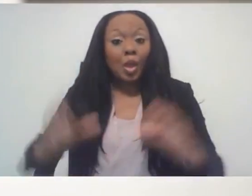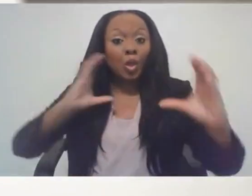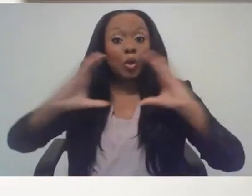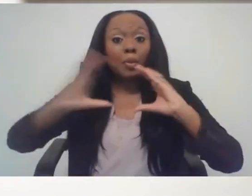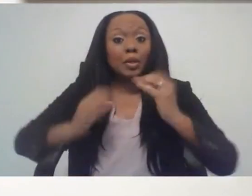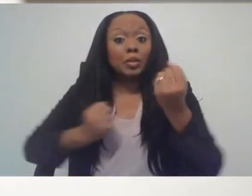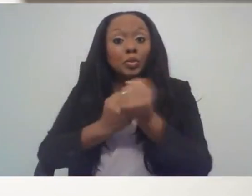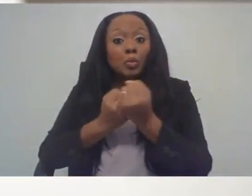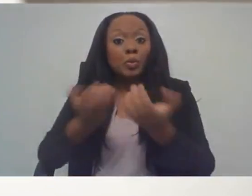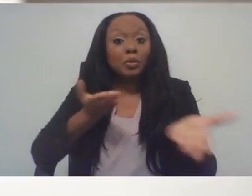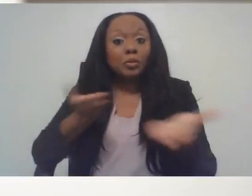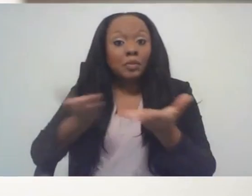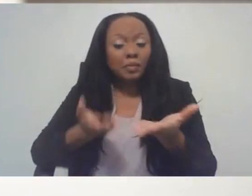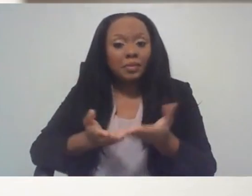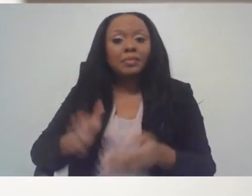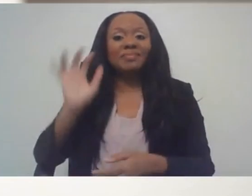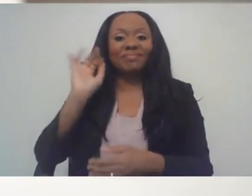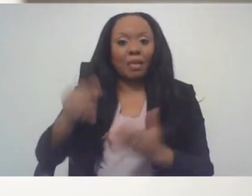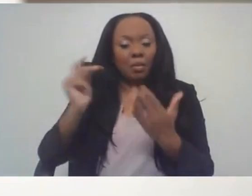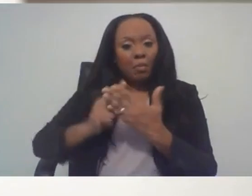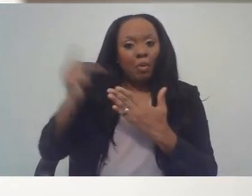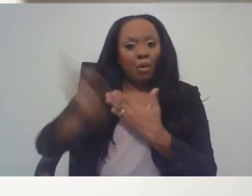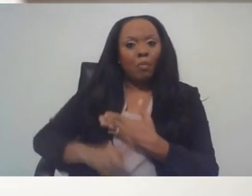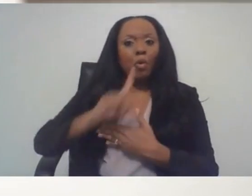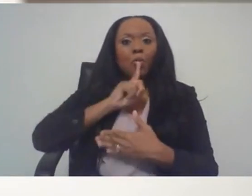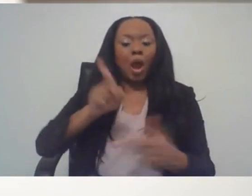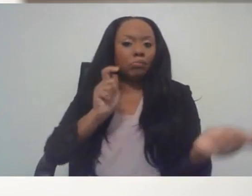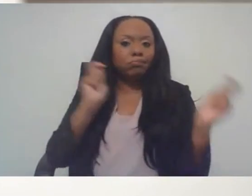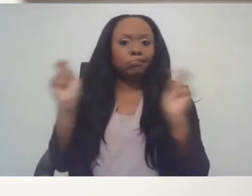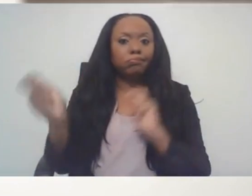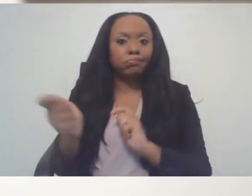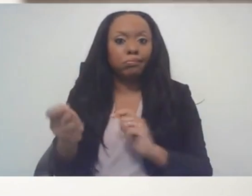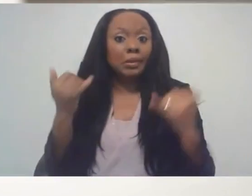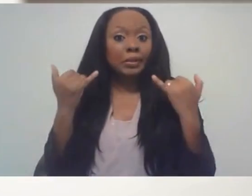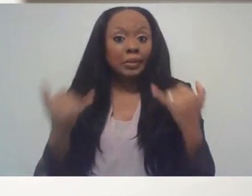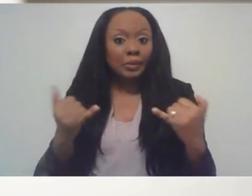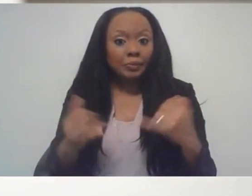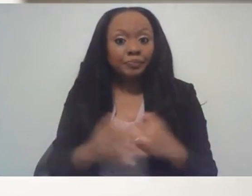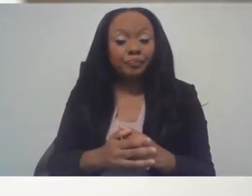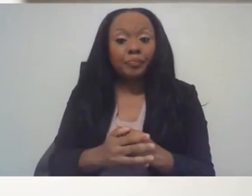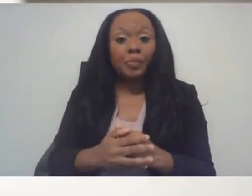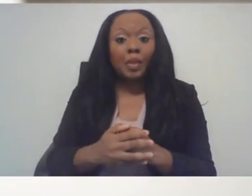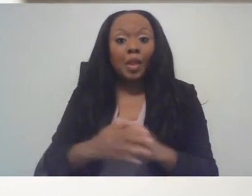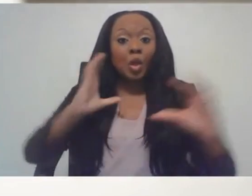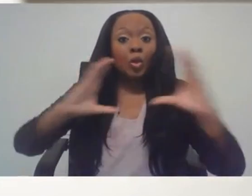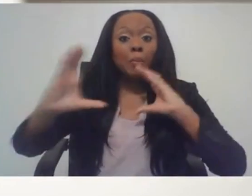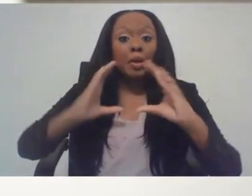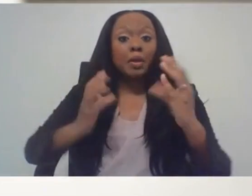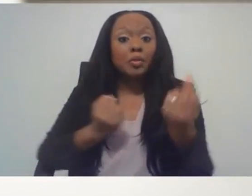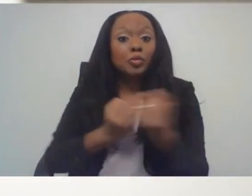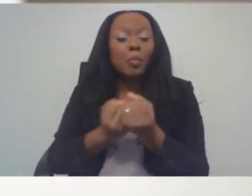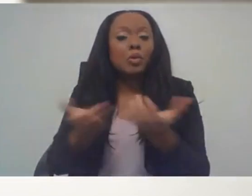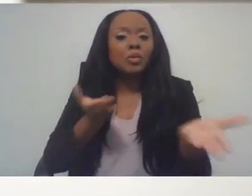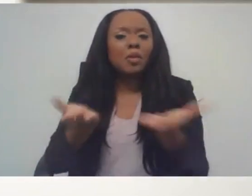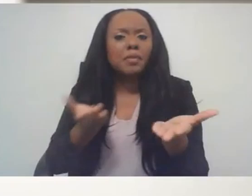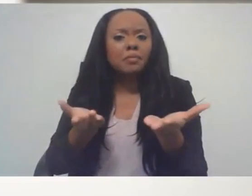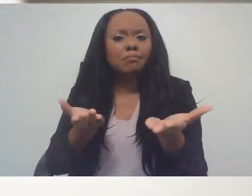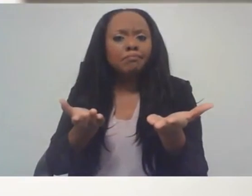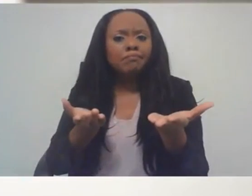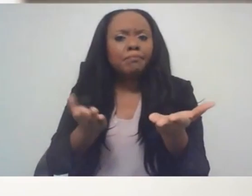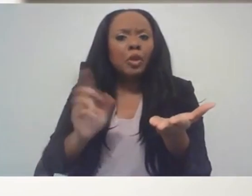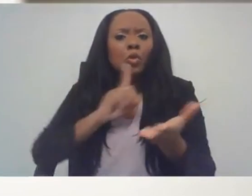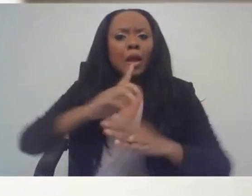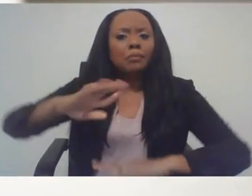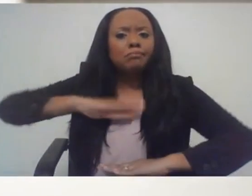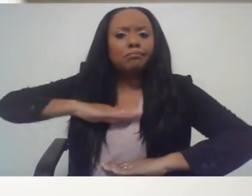communication support service is the program that we think is going to make a big difference now. The communication support service is intended to